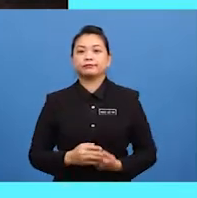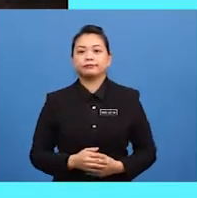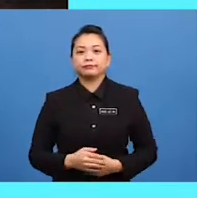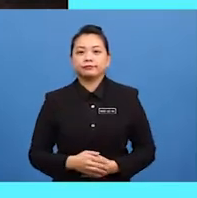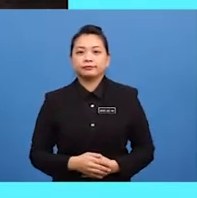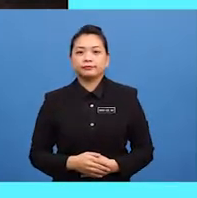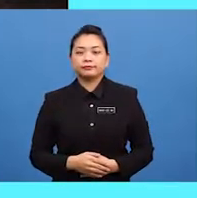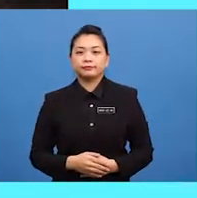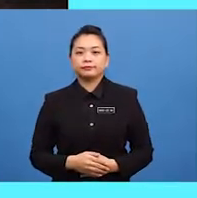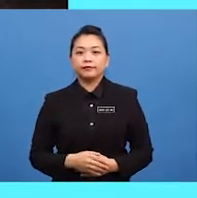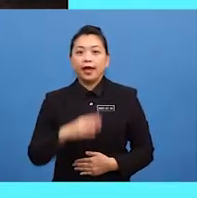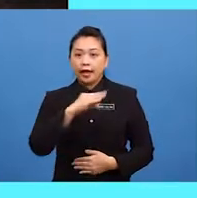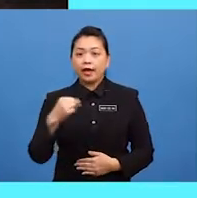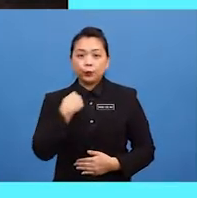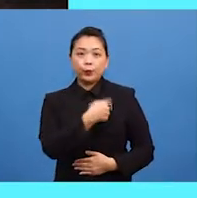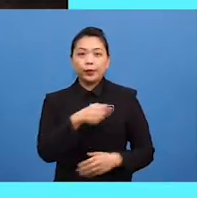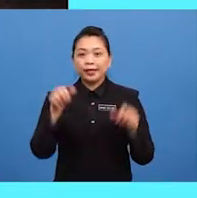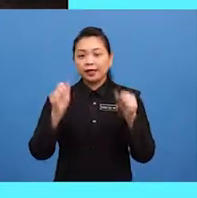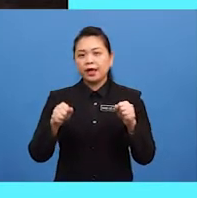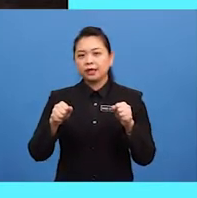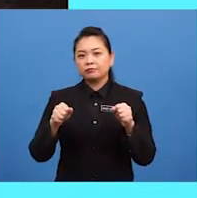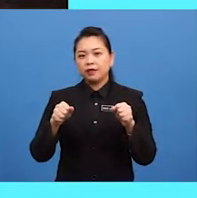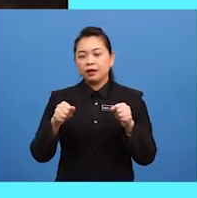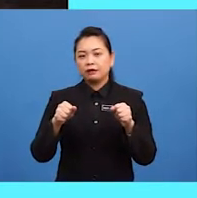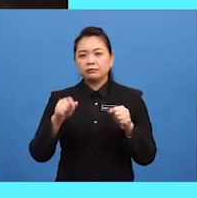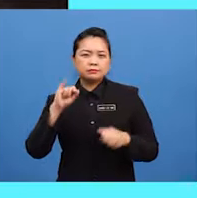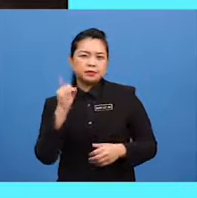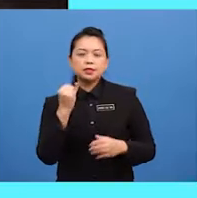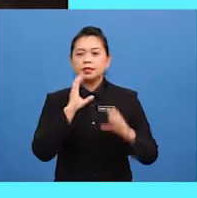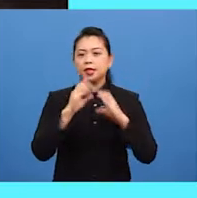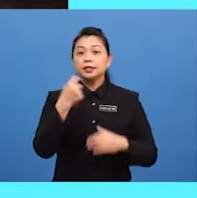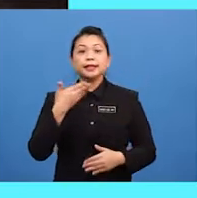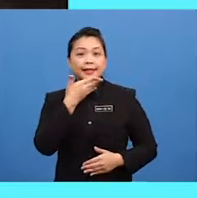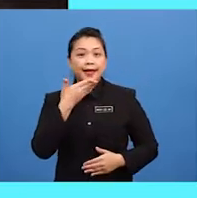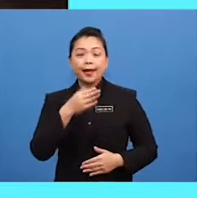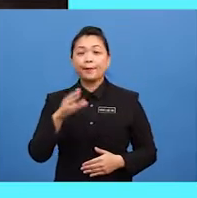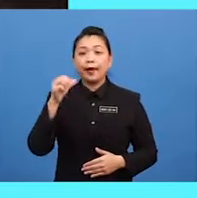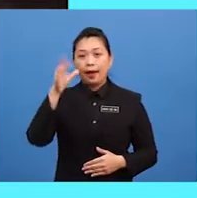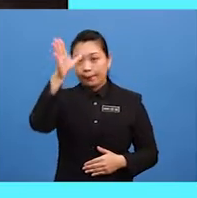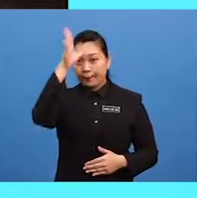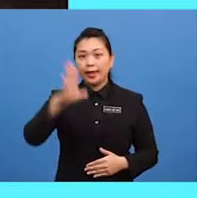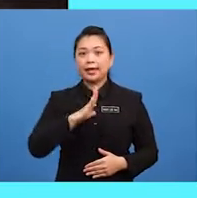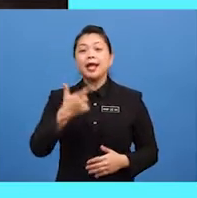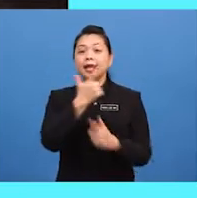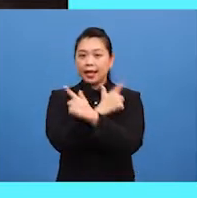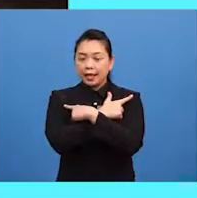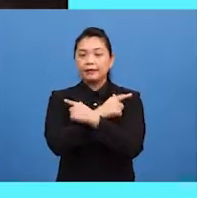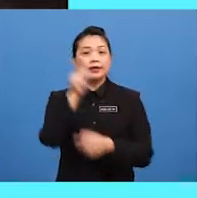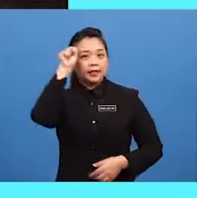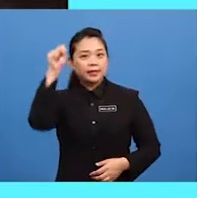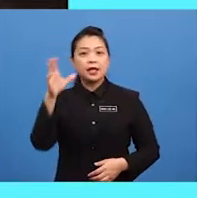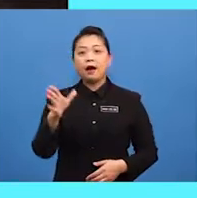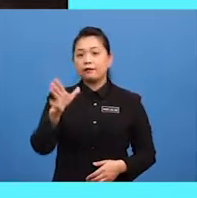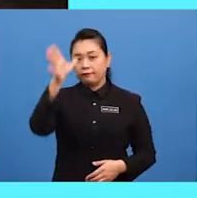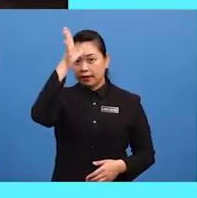and you can simply say that the young man loves his father very much